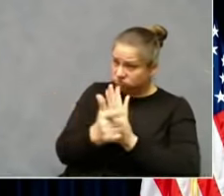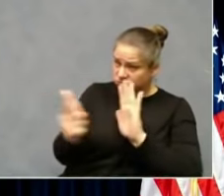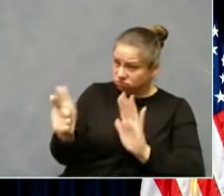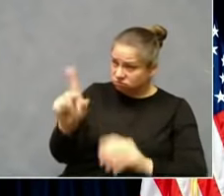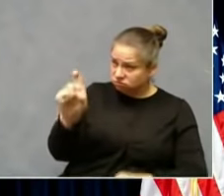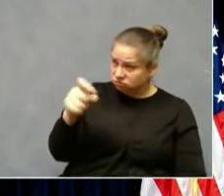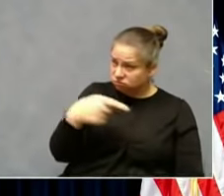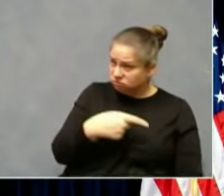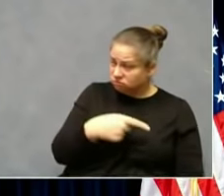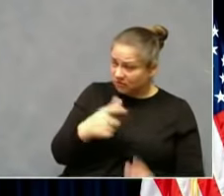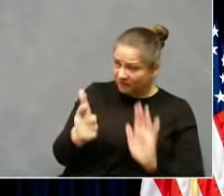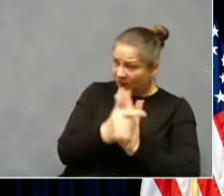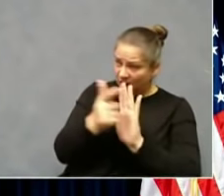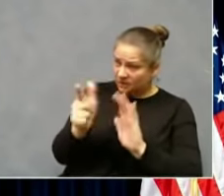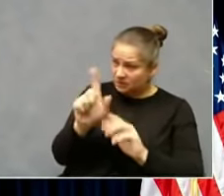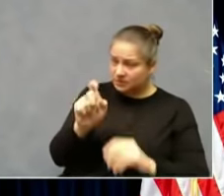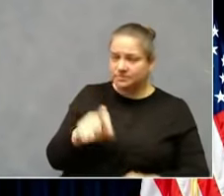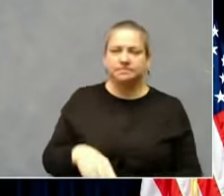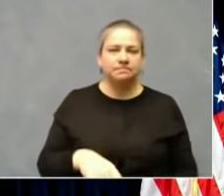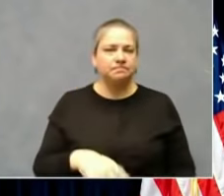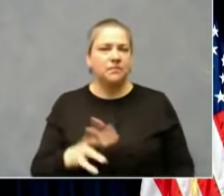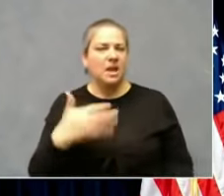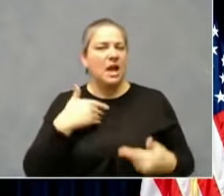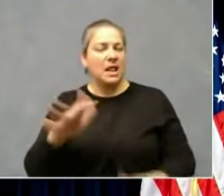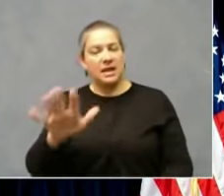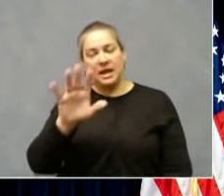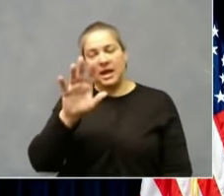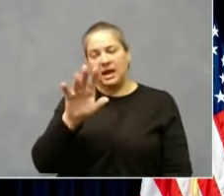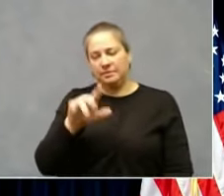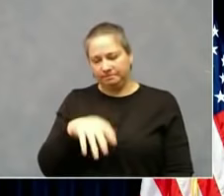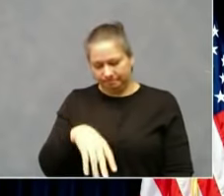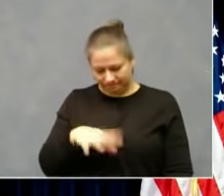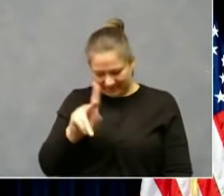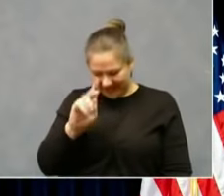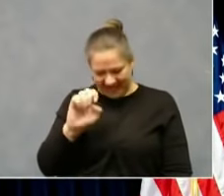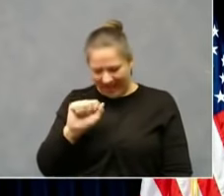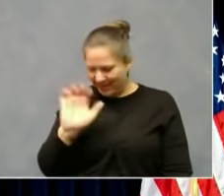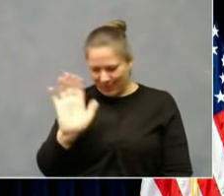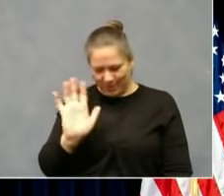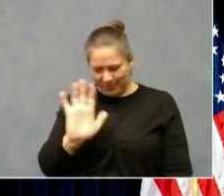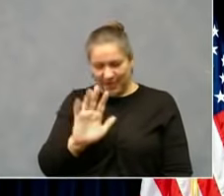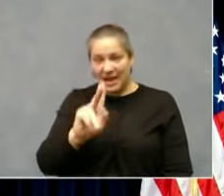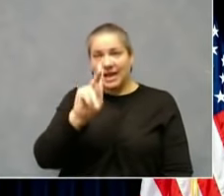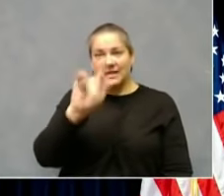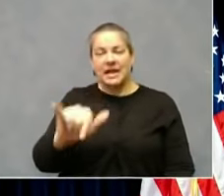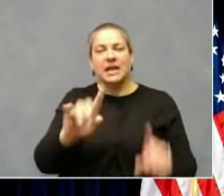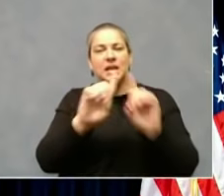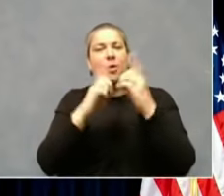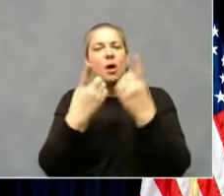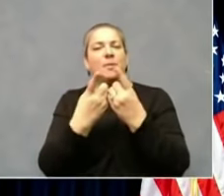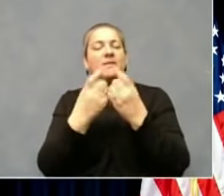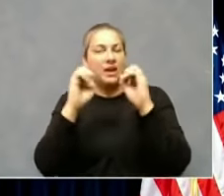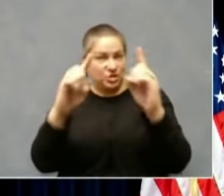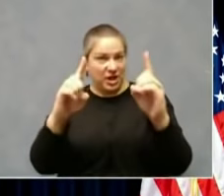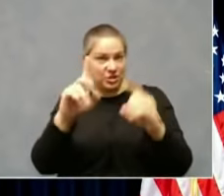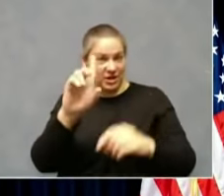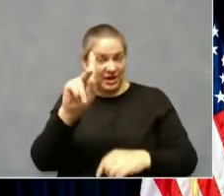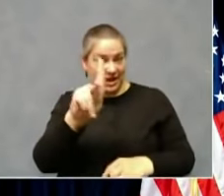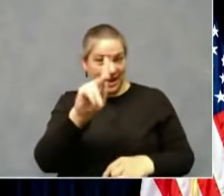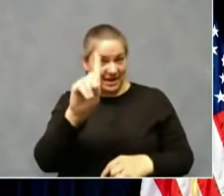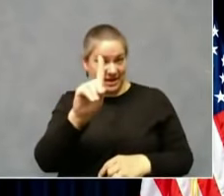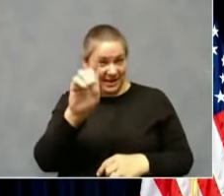I want to let the KEA, I mean, I want to let the Kentucky Department of Education weigh in on that